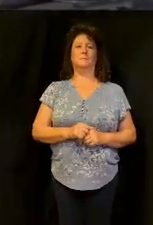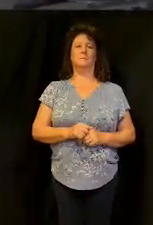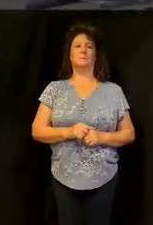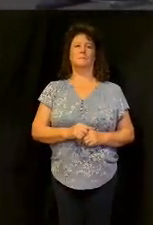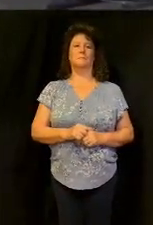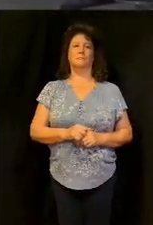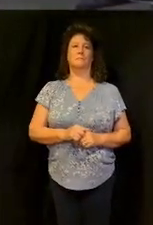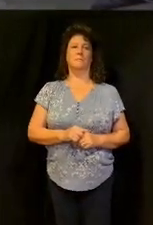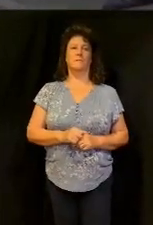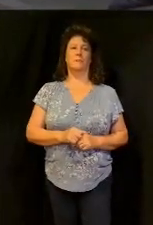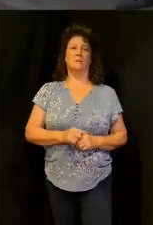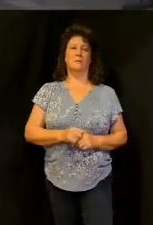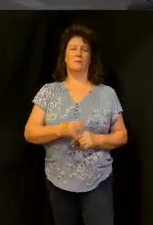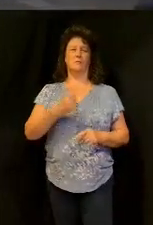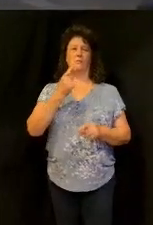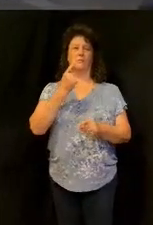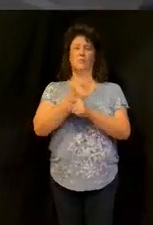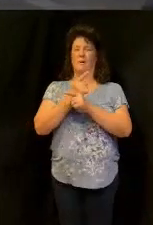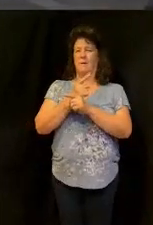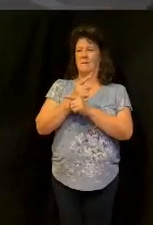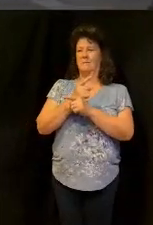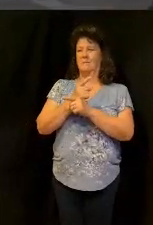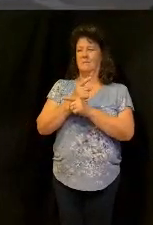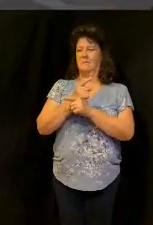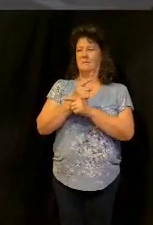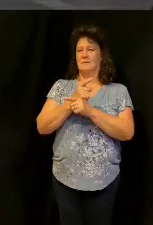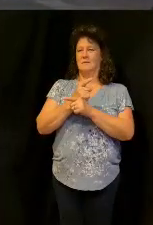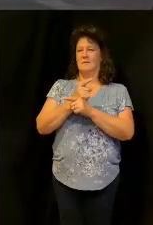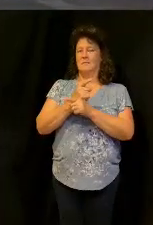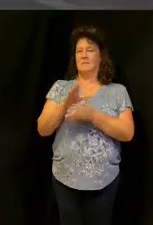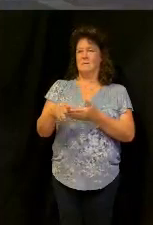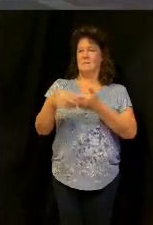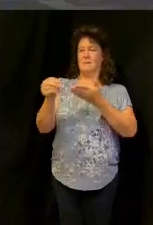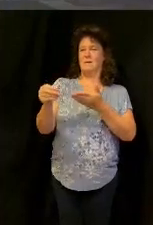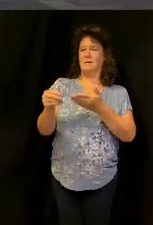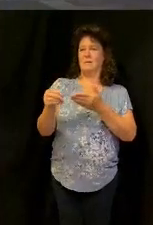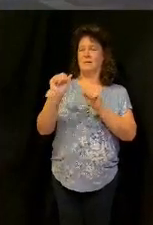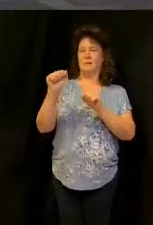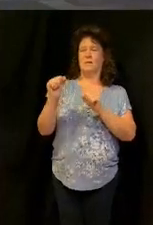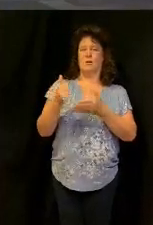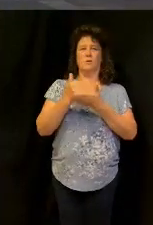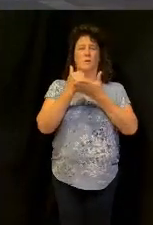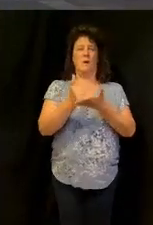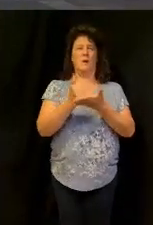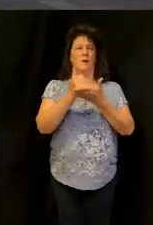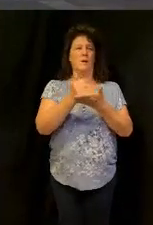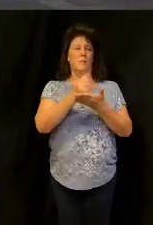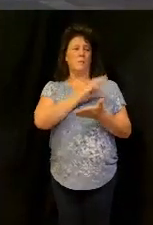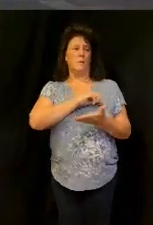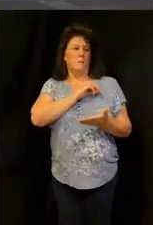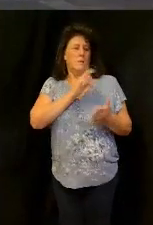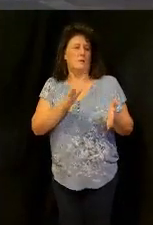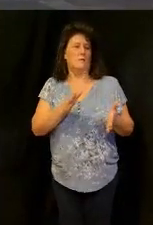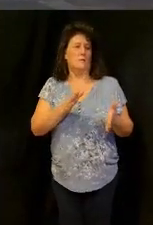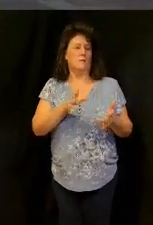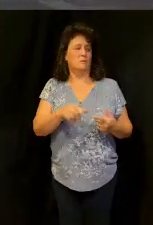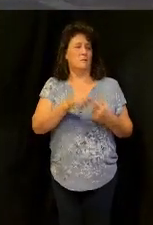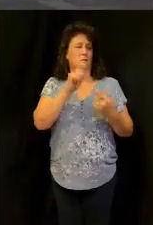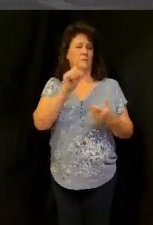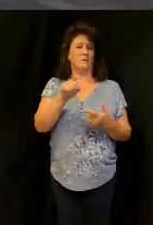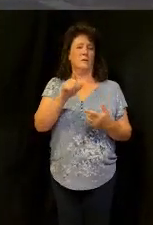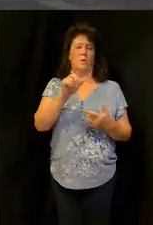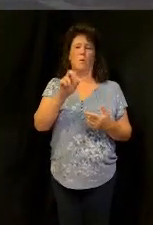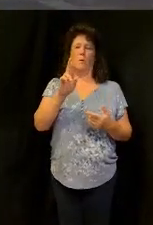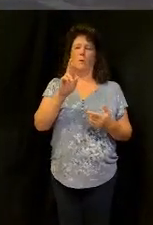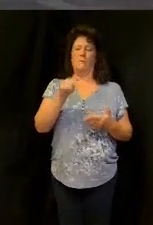there's a right investment are you able to give to a cause a missionary an offering for special need are you able to help somebody